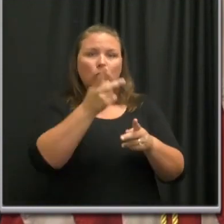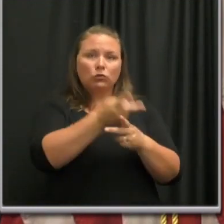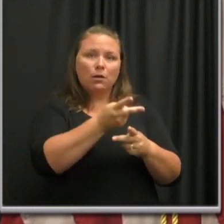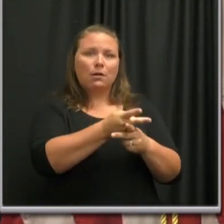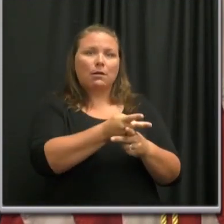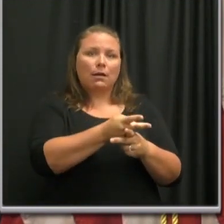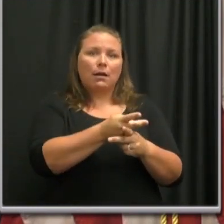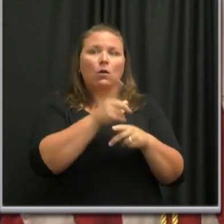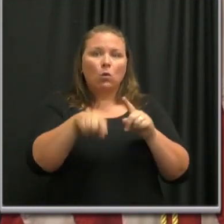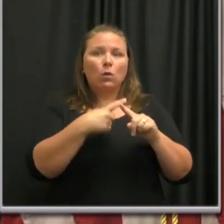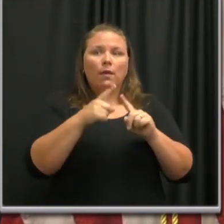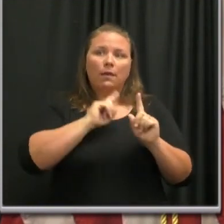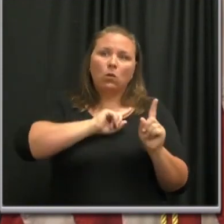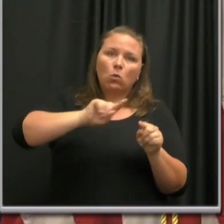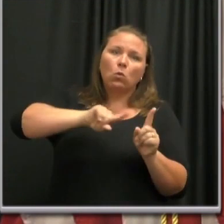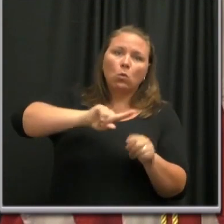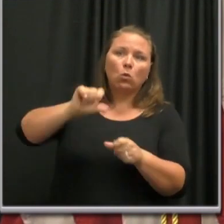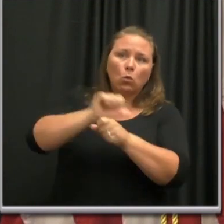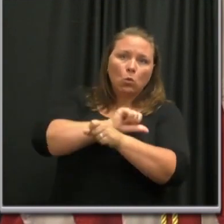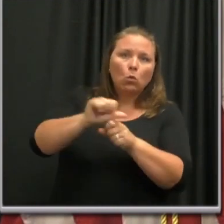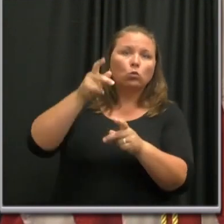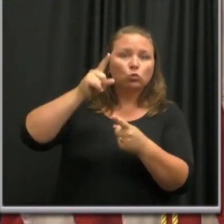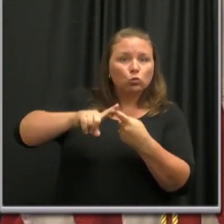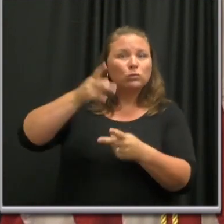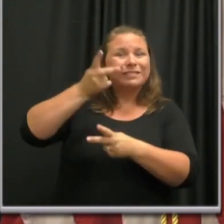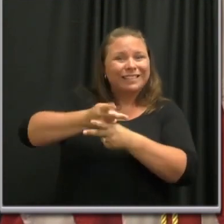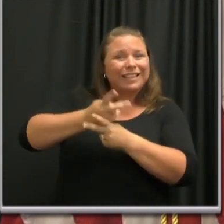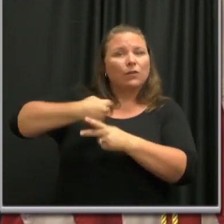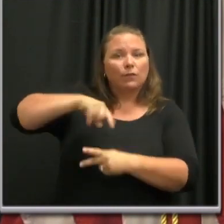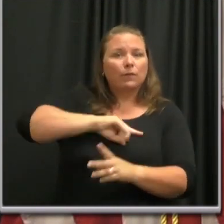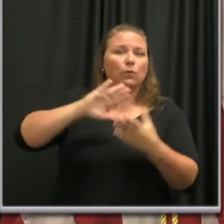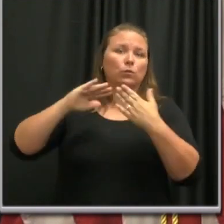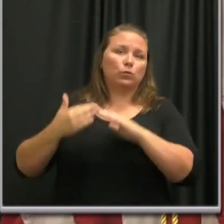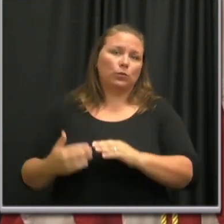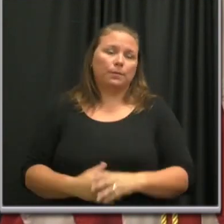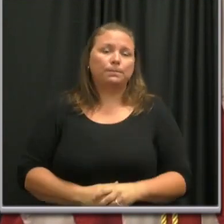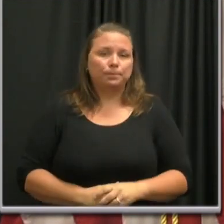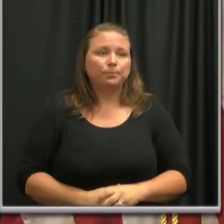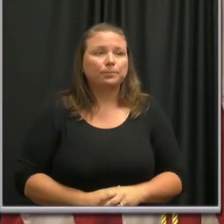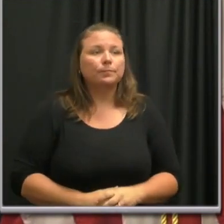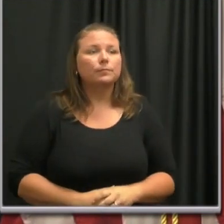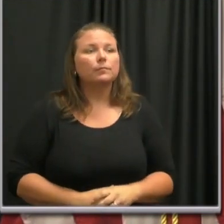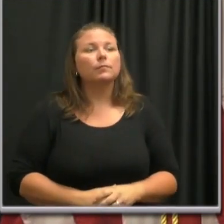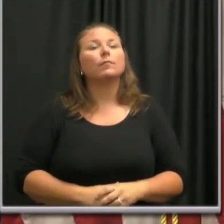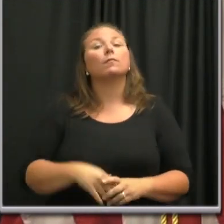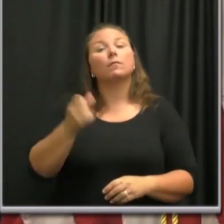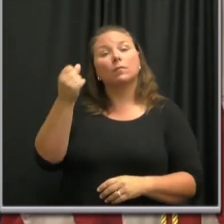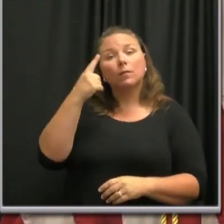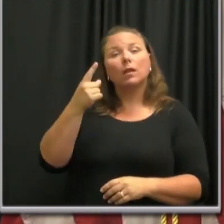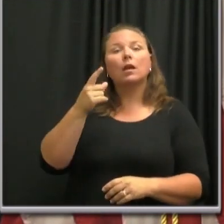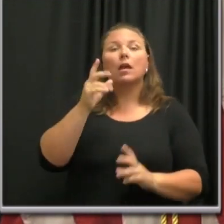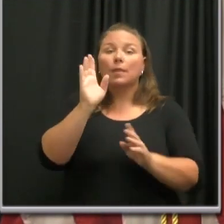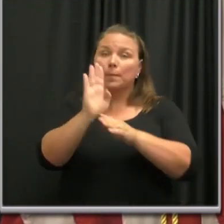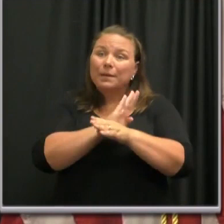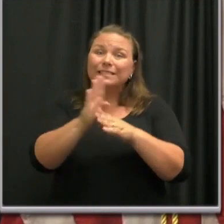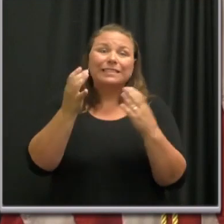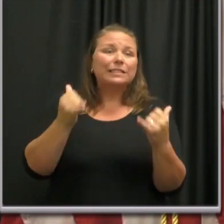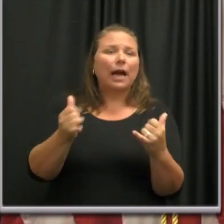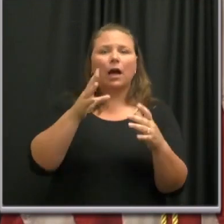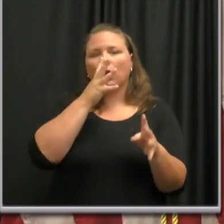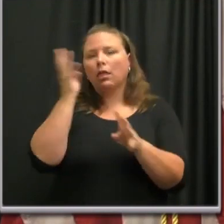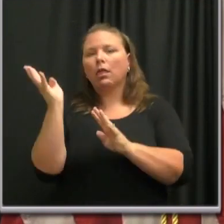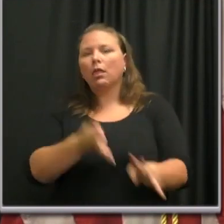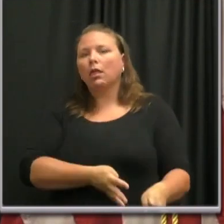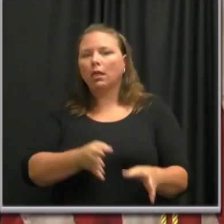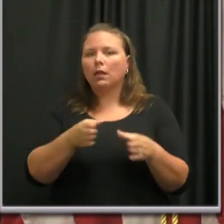as they continue to go to work on behalf of our community. Now, those businesses not taking proper precautions or simply